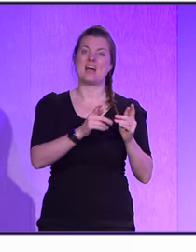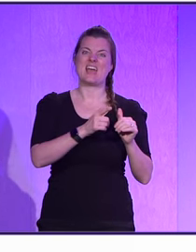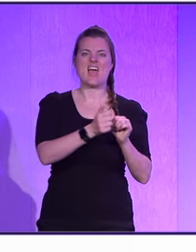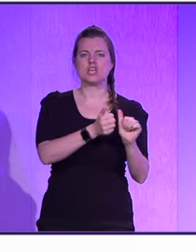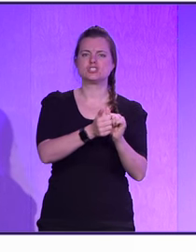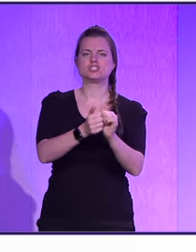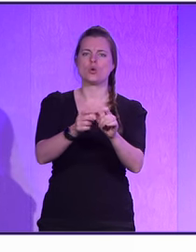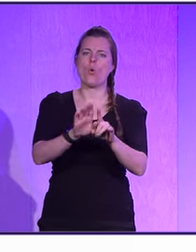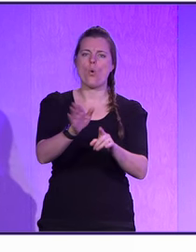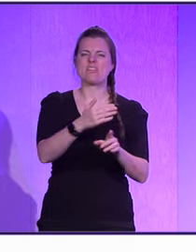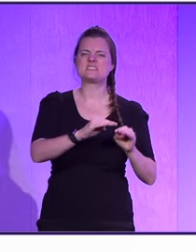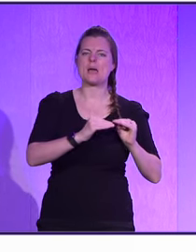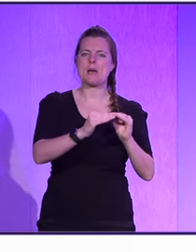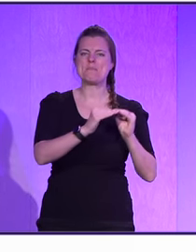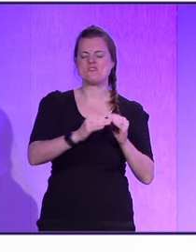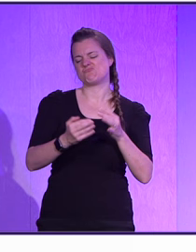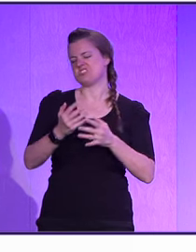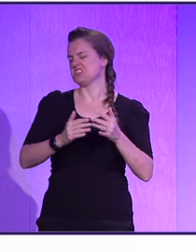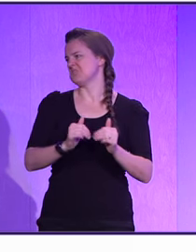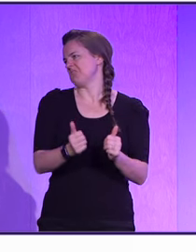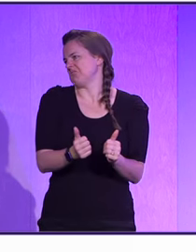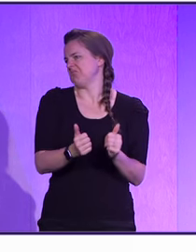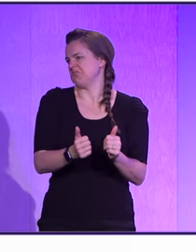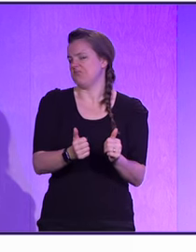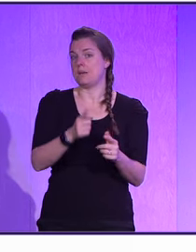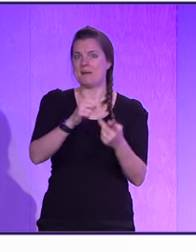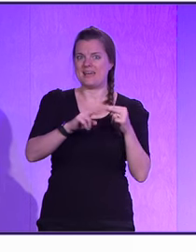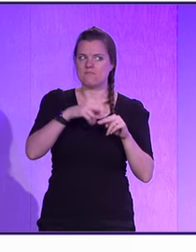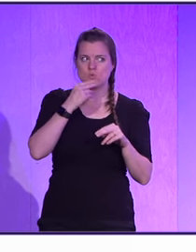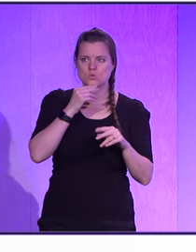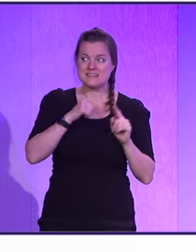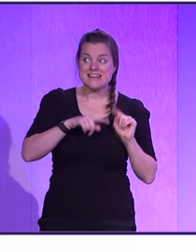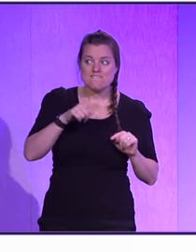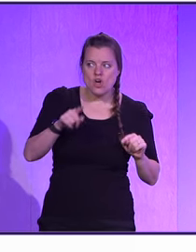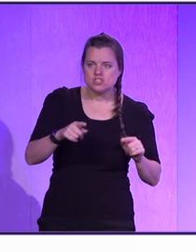diverse agents, you get better results. So, that's, again, a similarity that we're seeing.